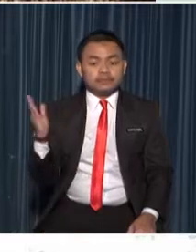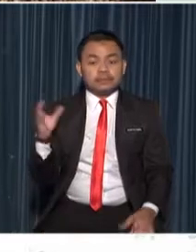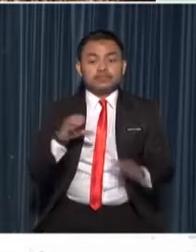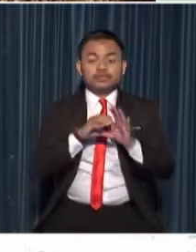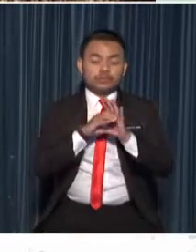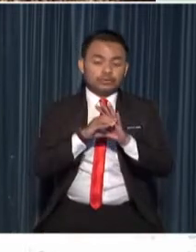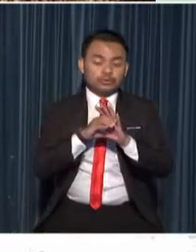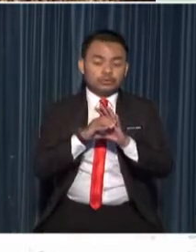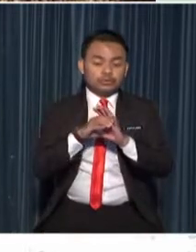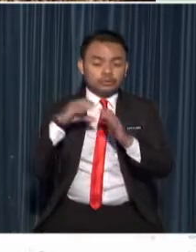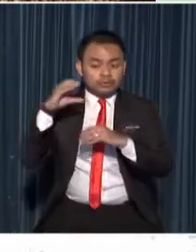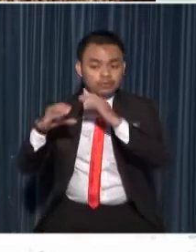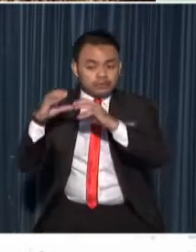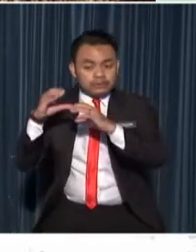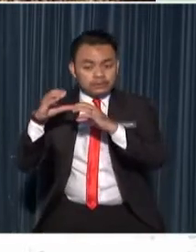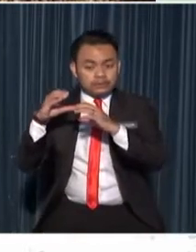plant reproduce